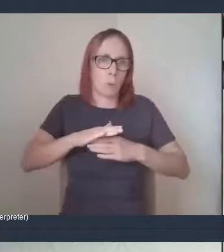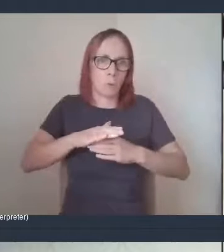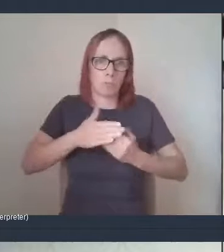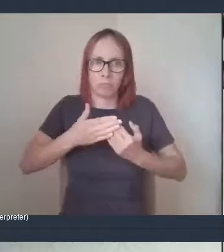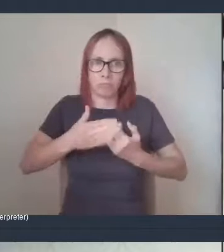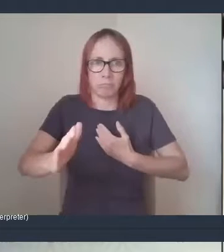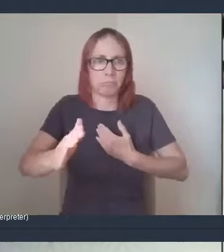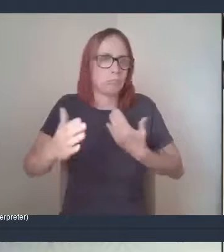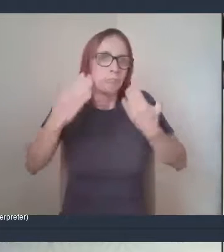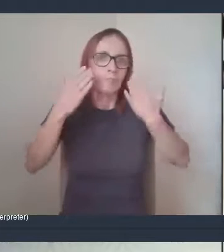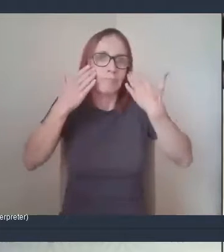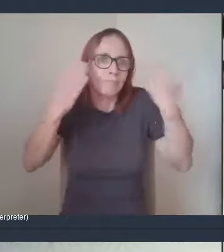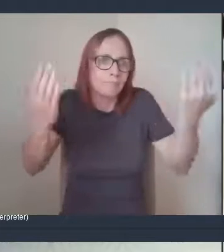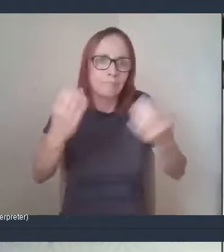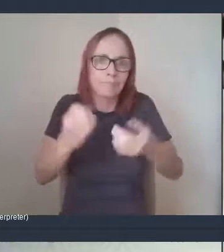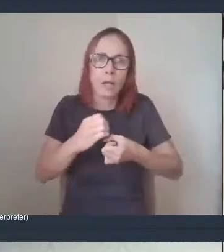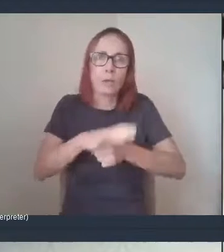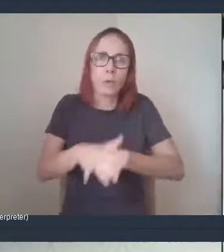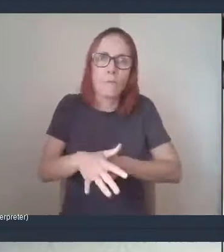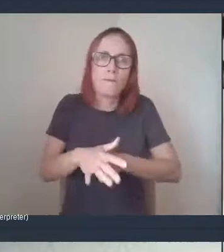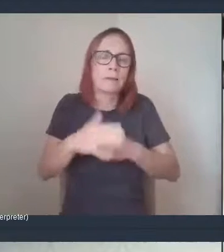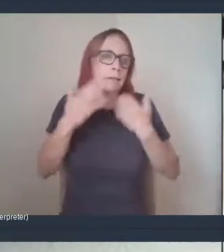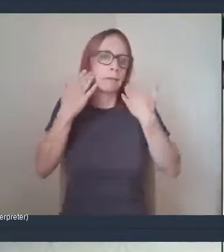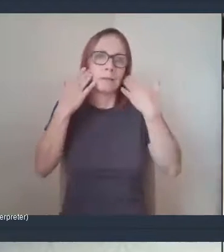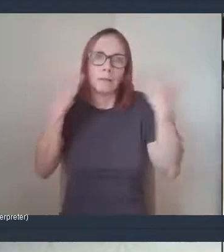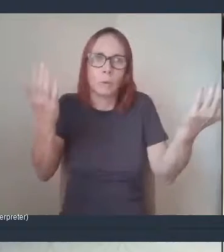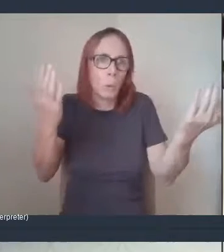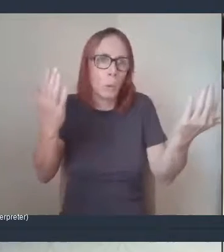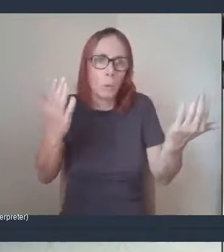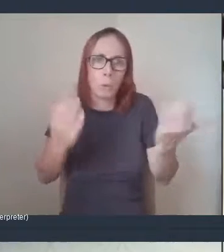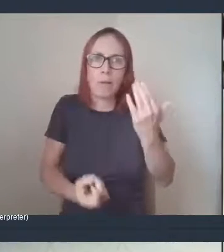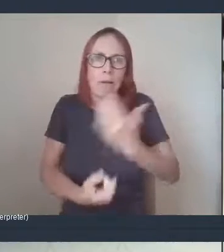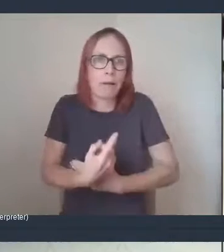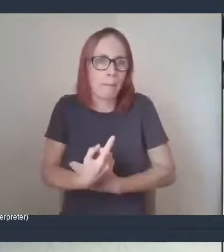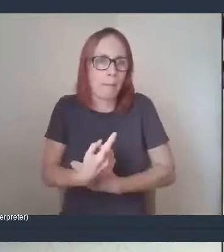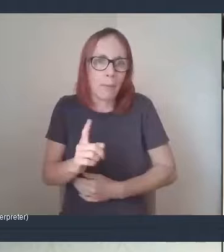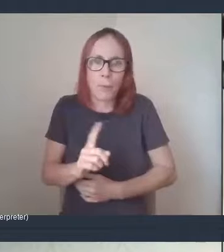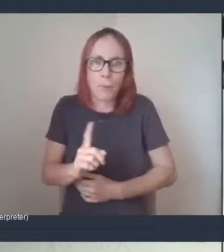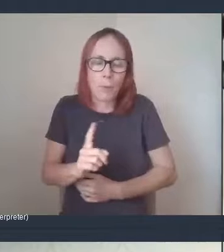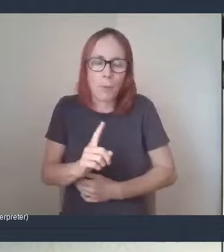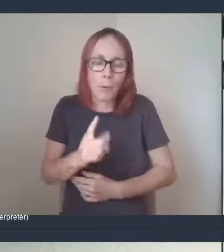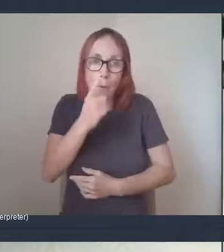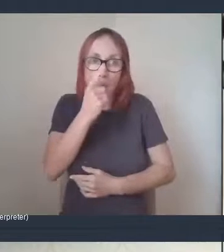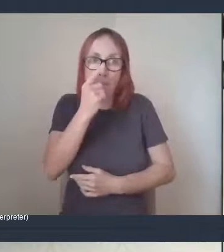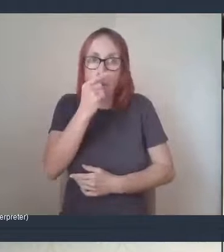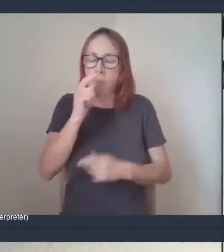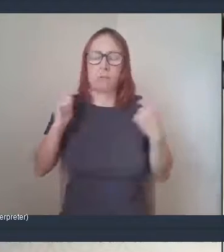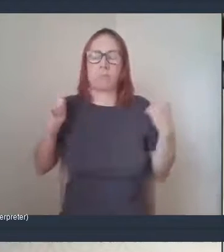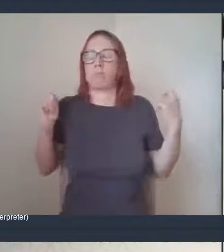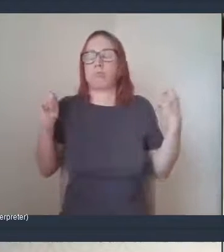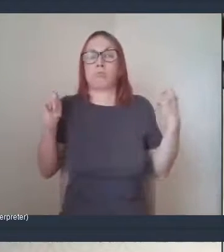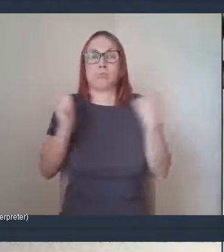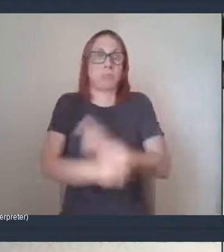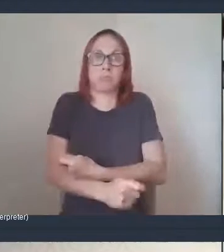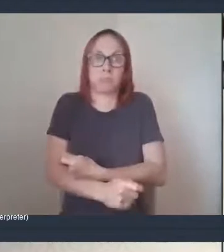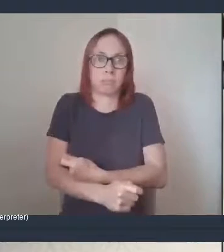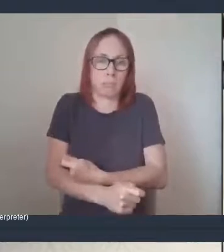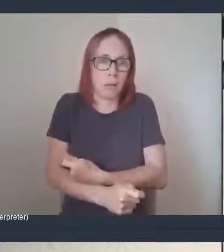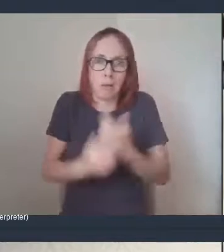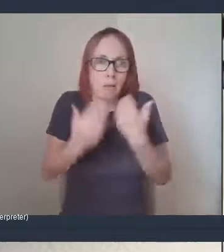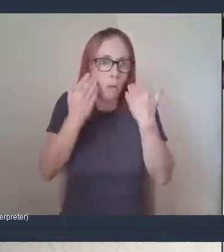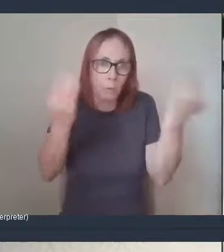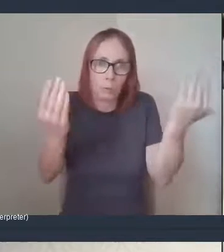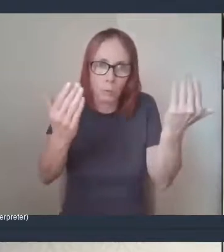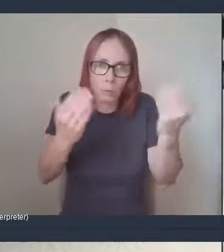coming in with COVID, et cetera. Um, things could change dramatically again and hopefully not, but, um, you know,